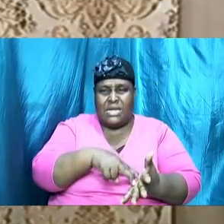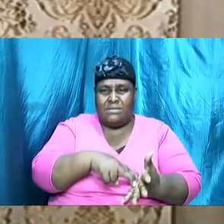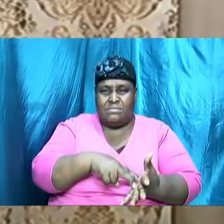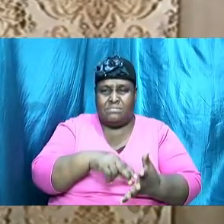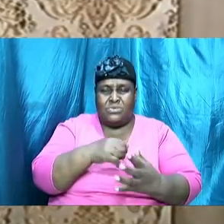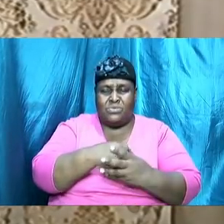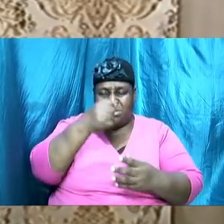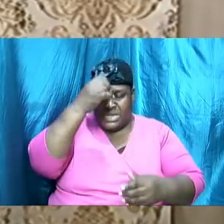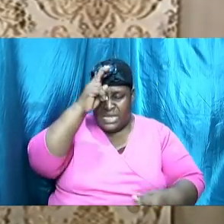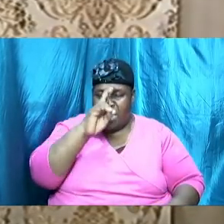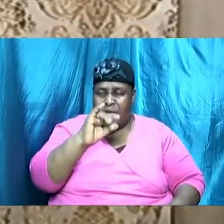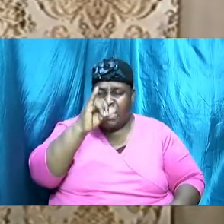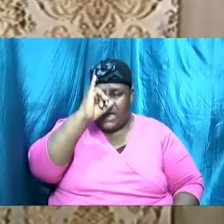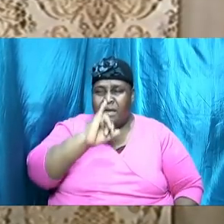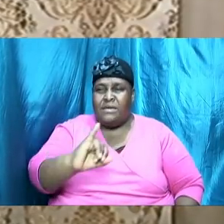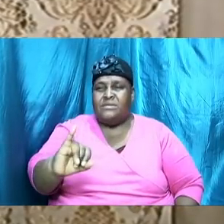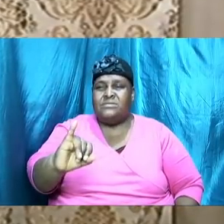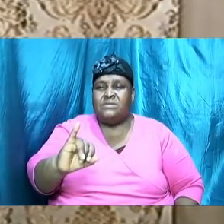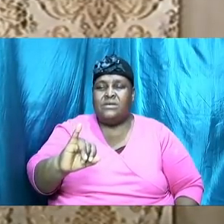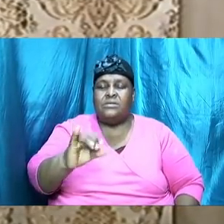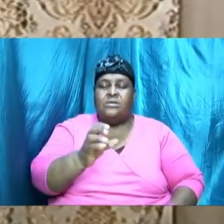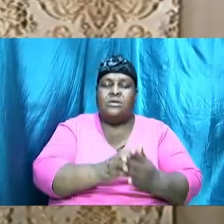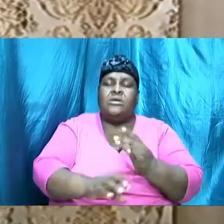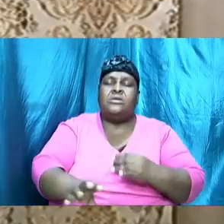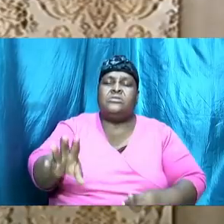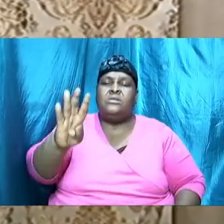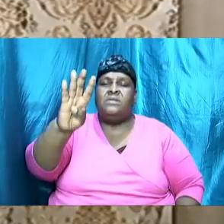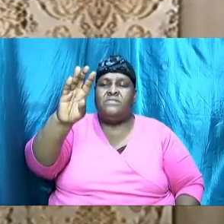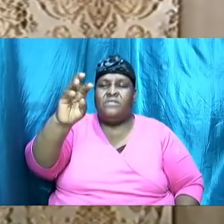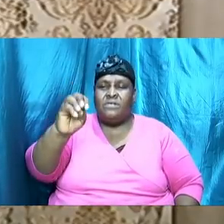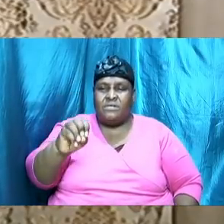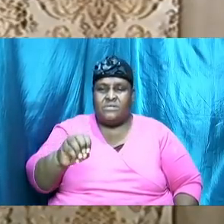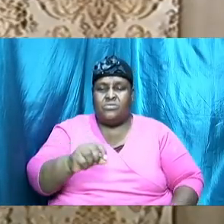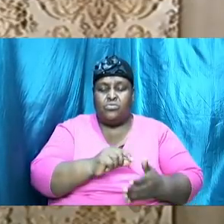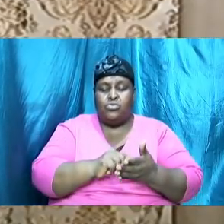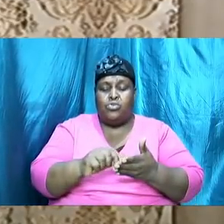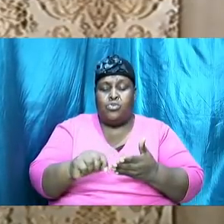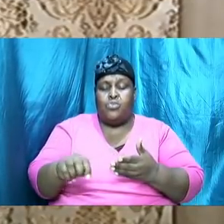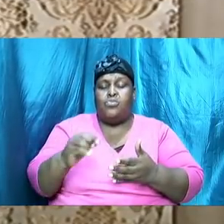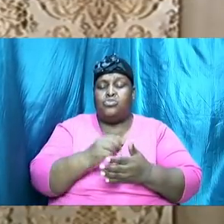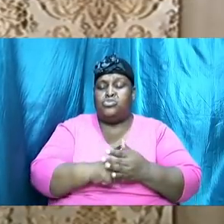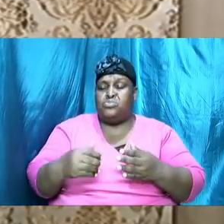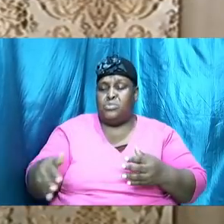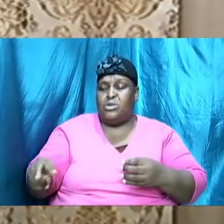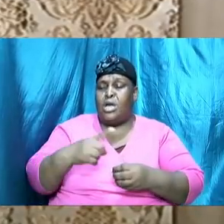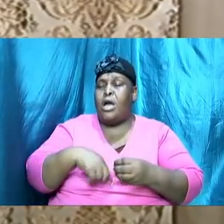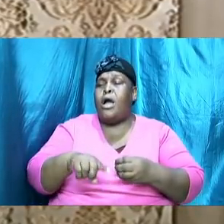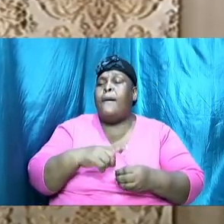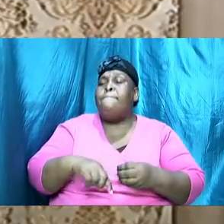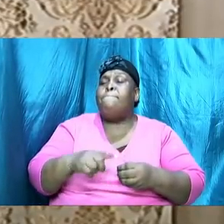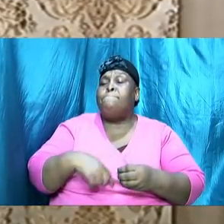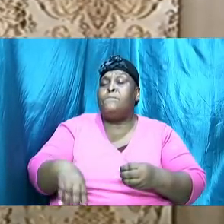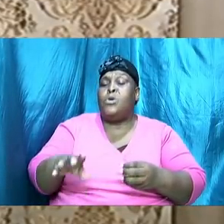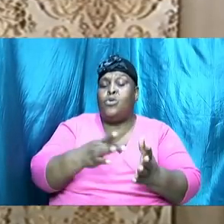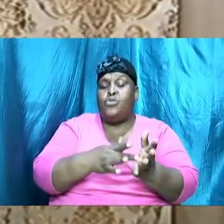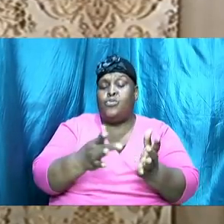in chapter 40 that wrote something about this book where he says that the grass would wither